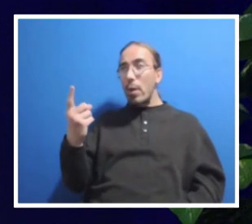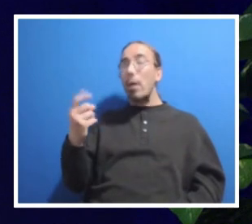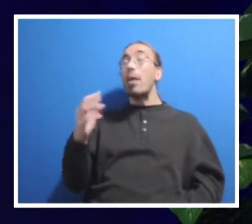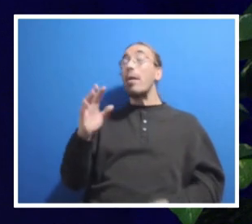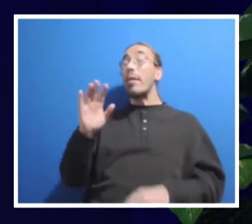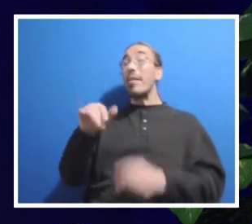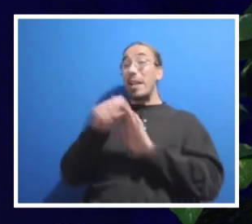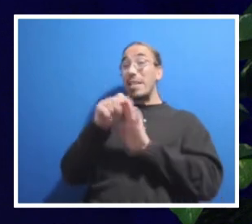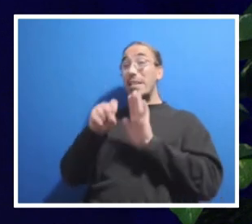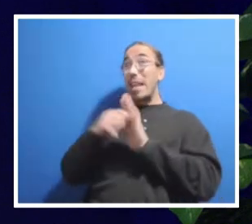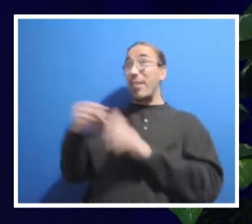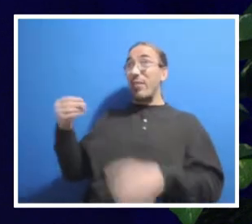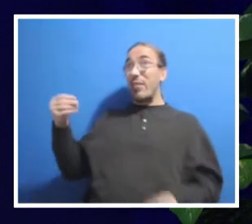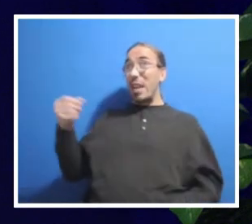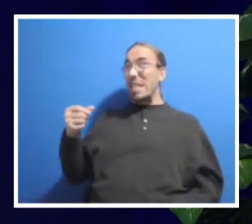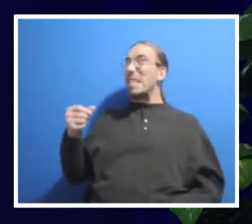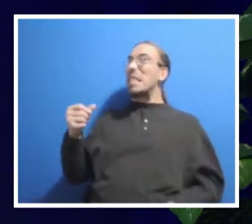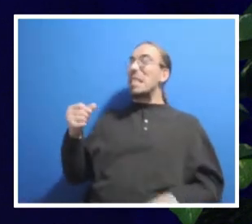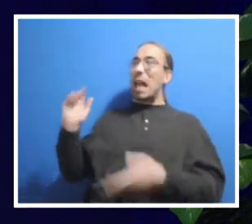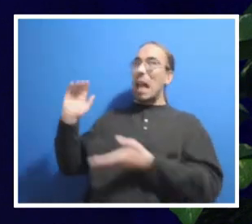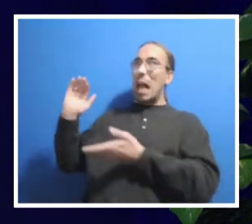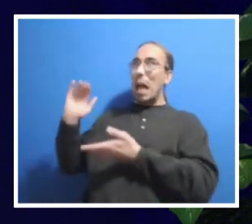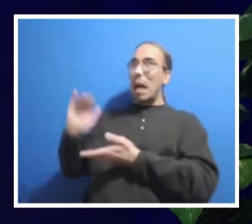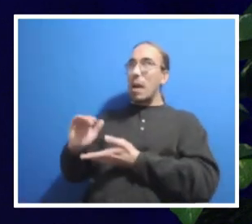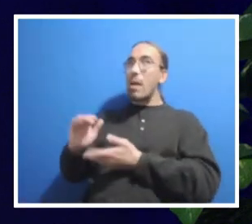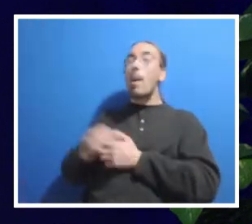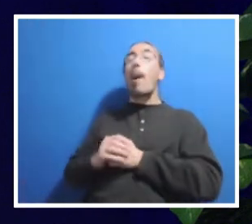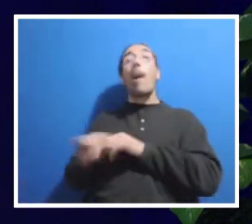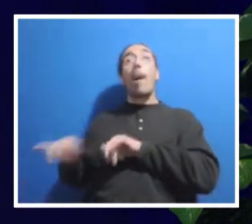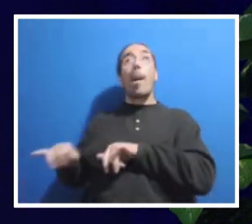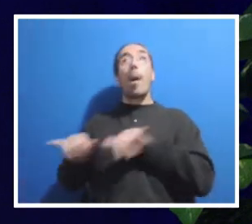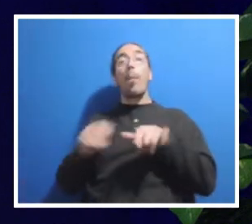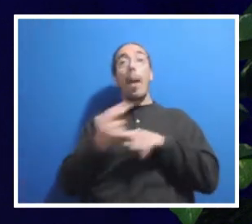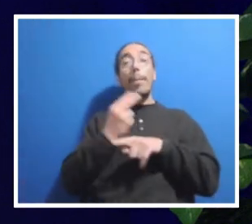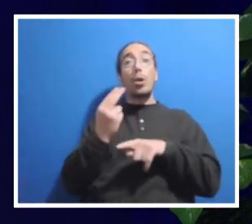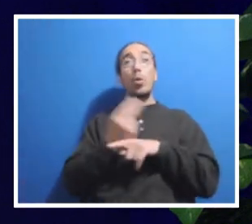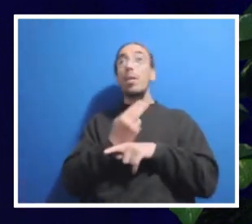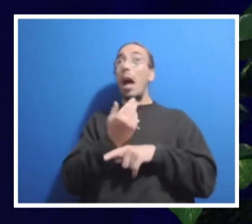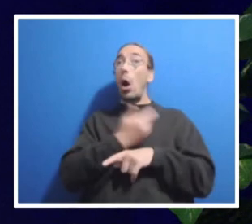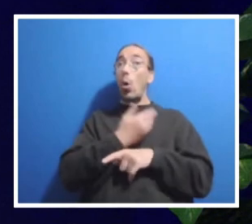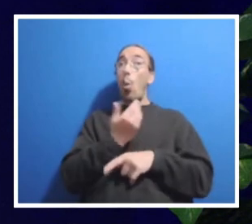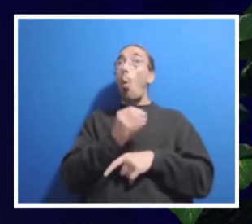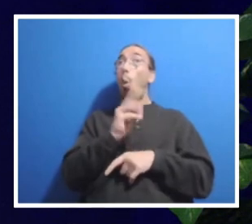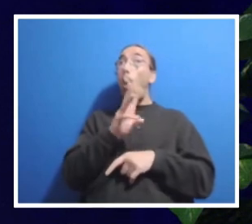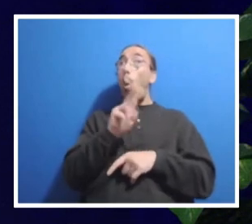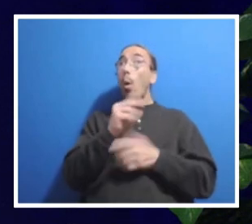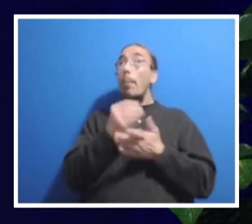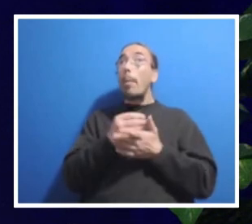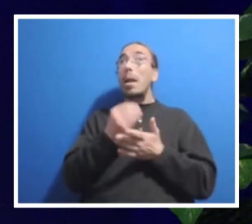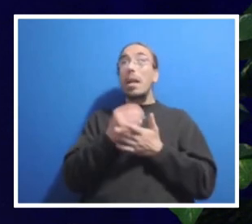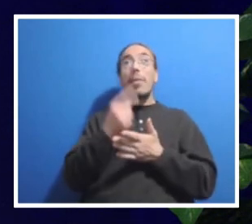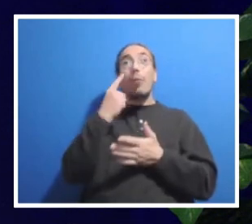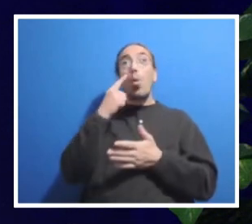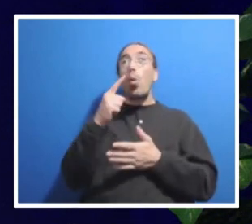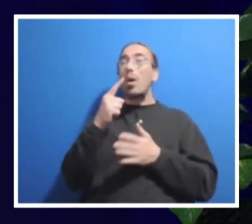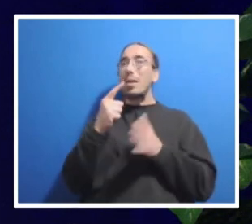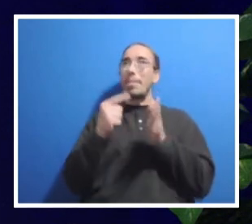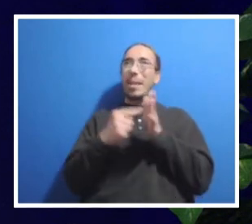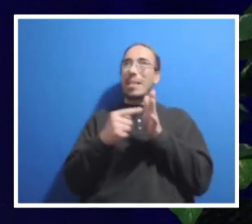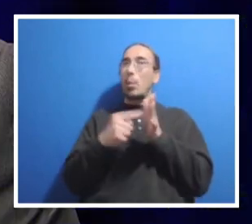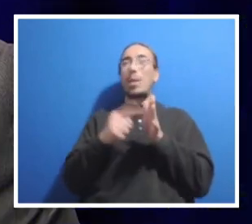challenge. And because of all of that, we've really been using our central reserves for reoccurring expenses, which is just not sustainable.